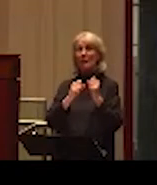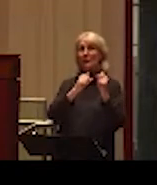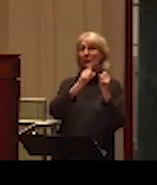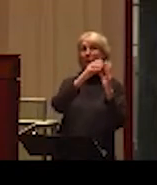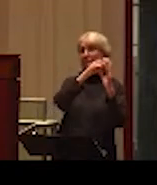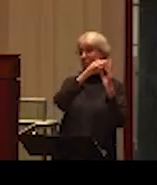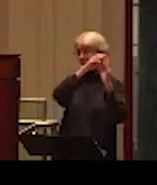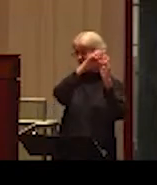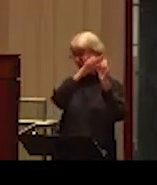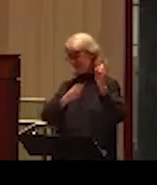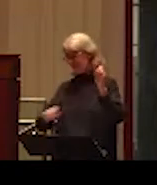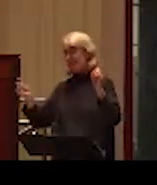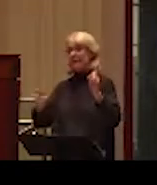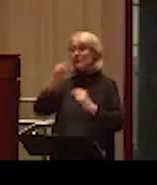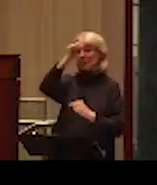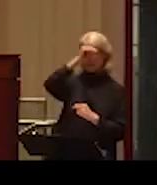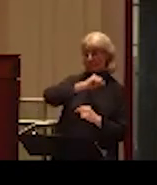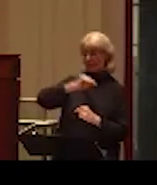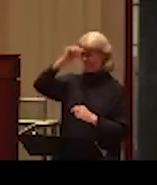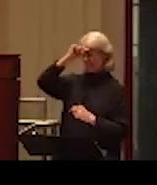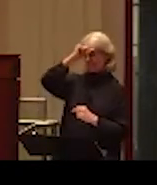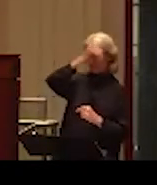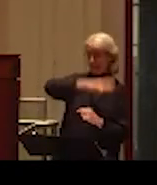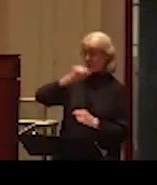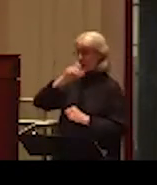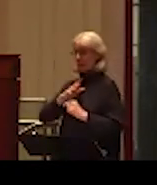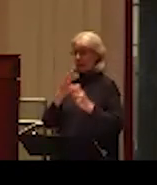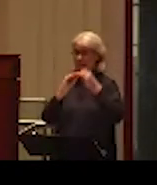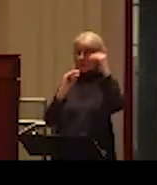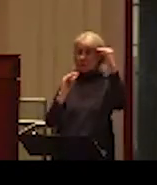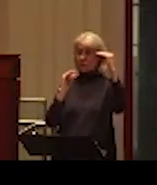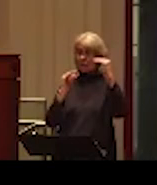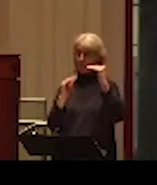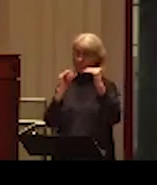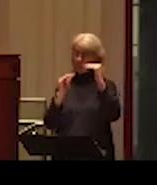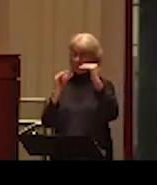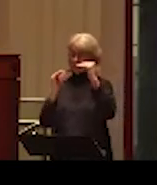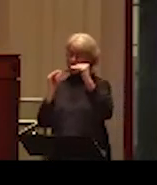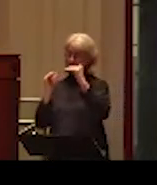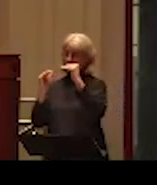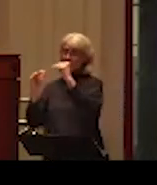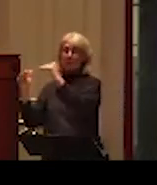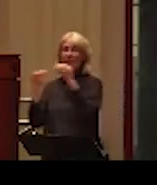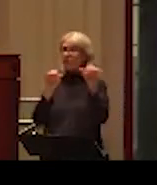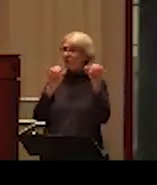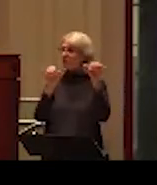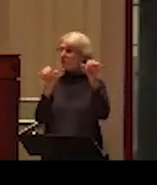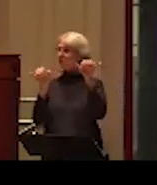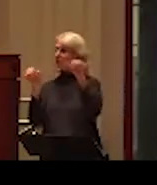that the numbers between men and women are much more comparable. And we see that